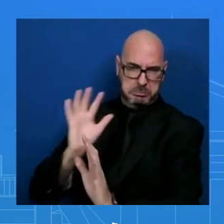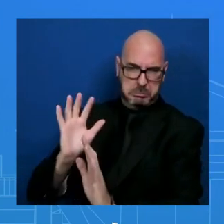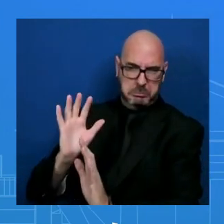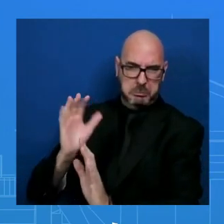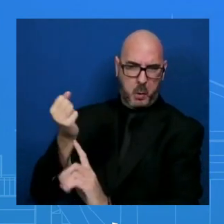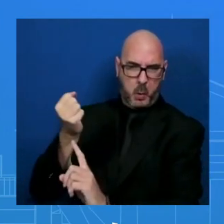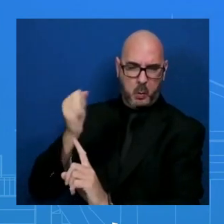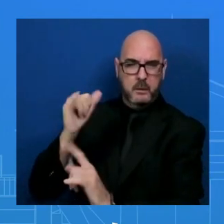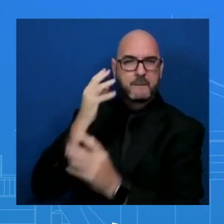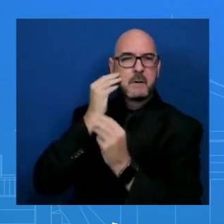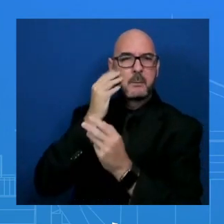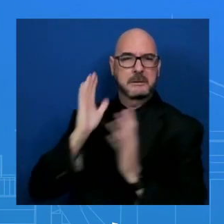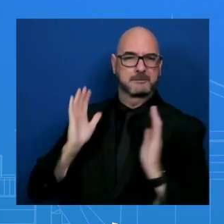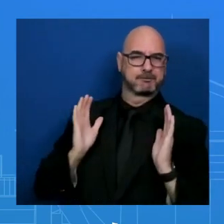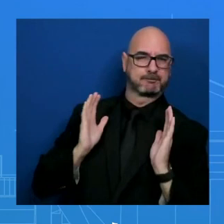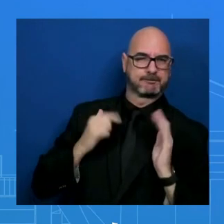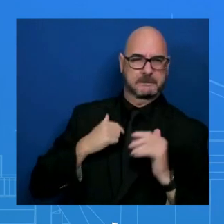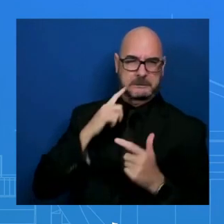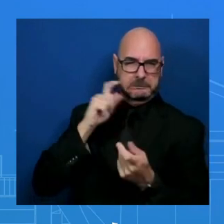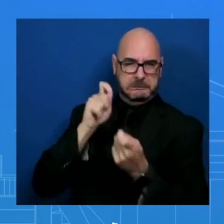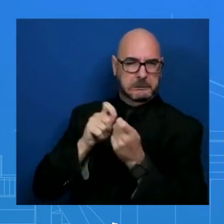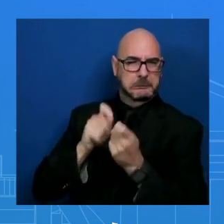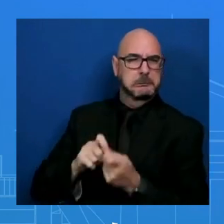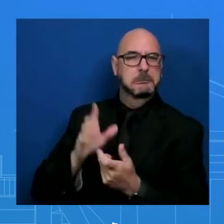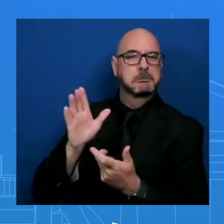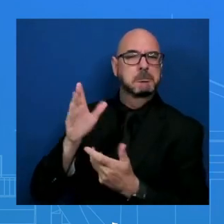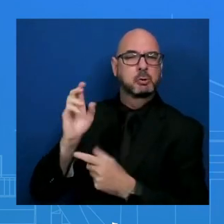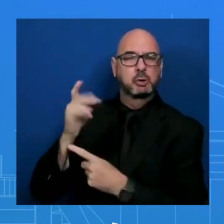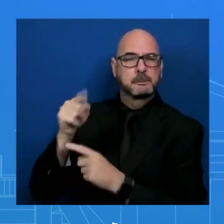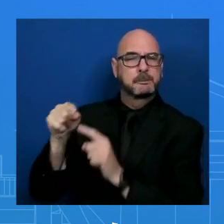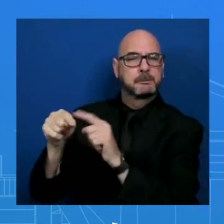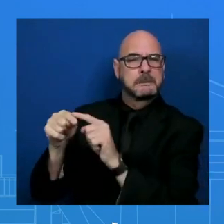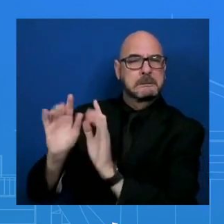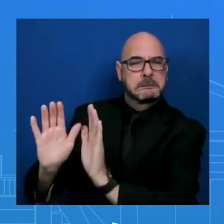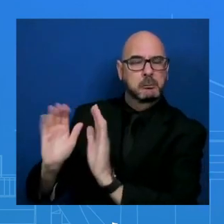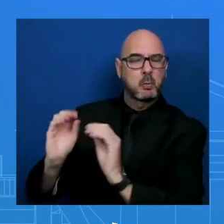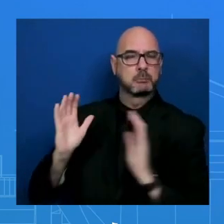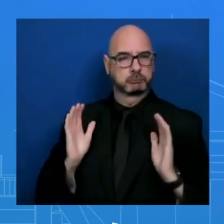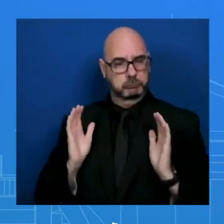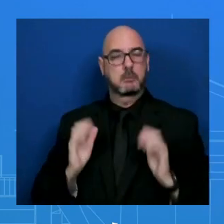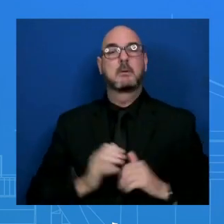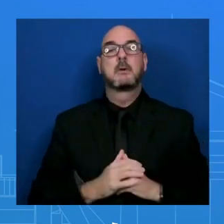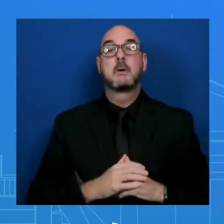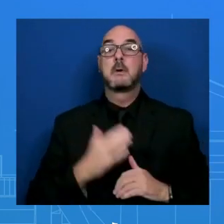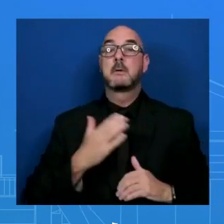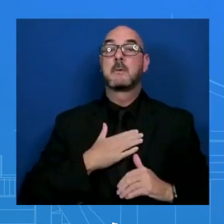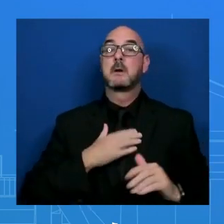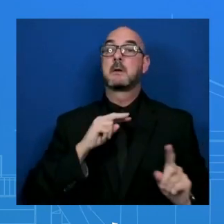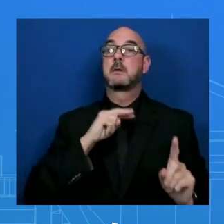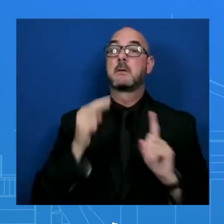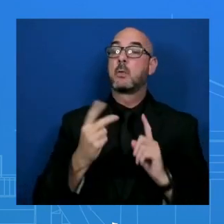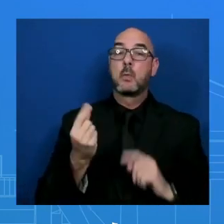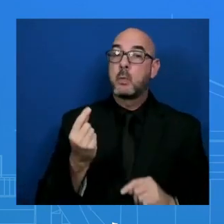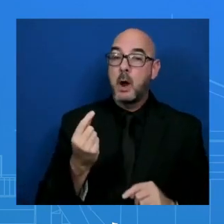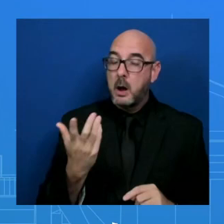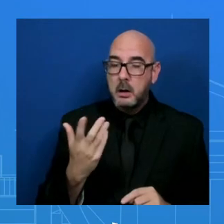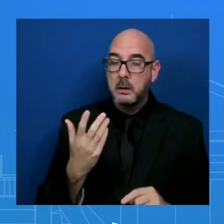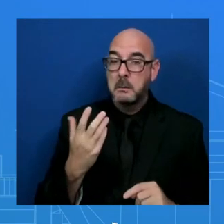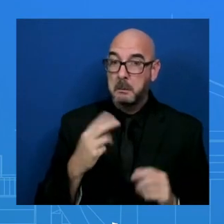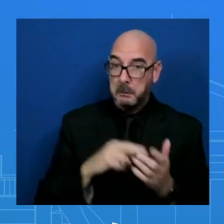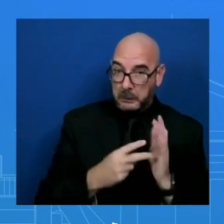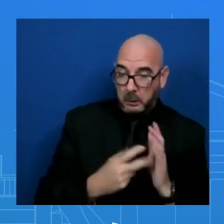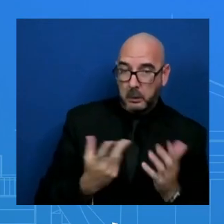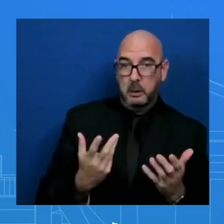character and composition. And from my perspective, though, what it tells us regardless is that the United